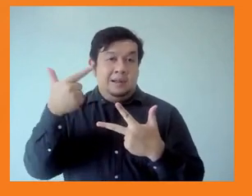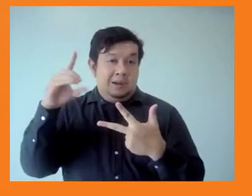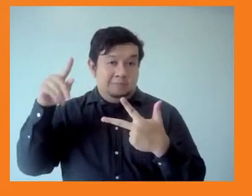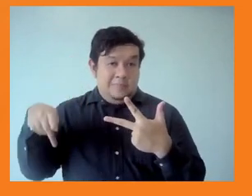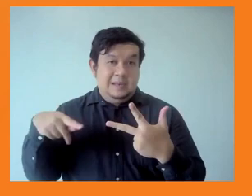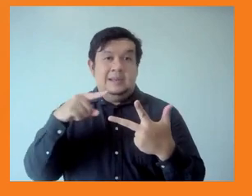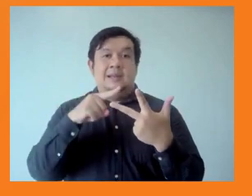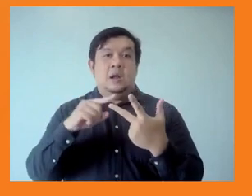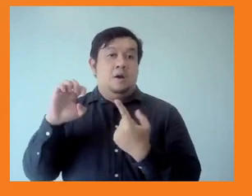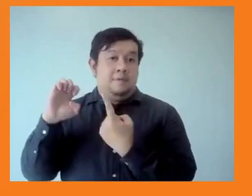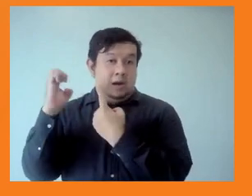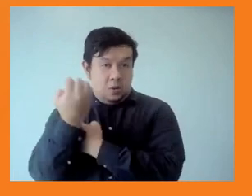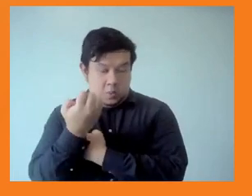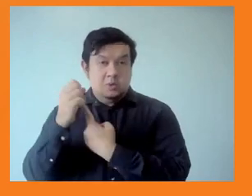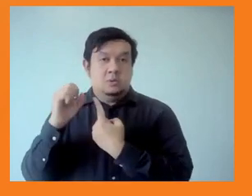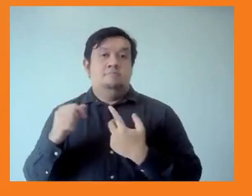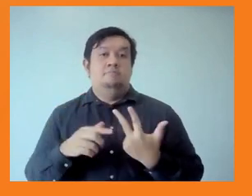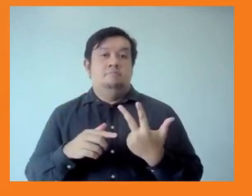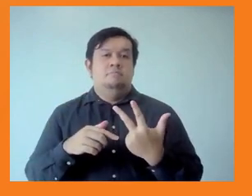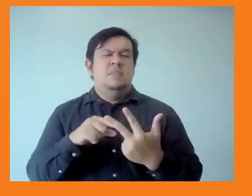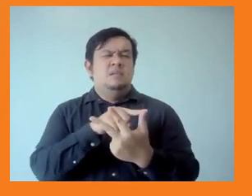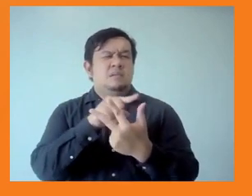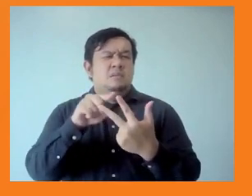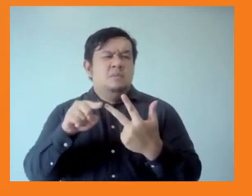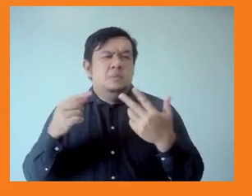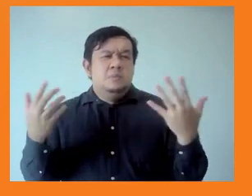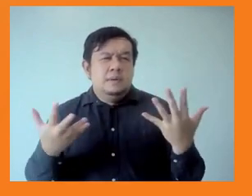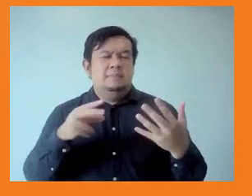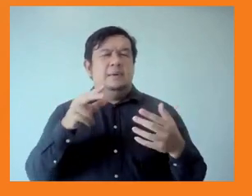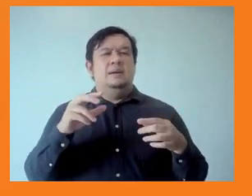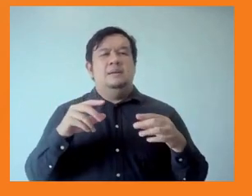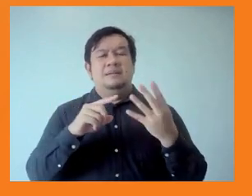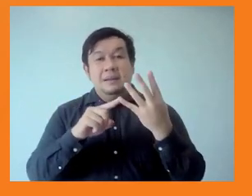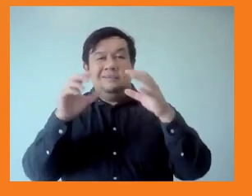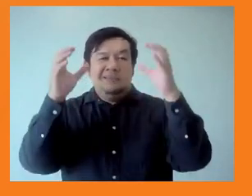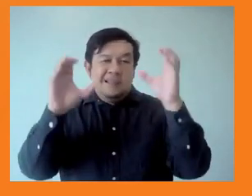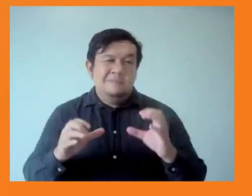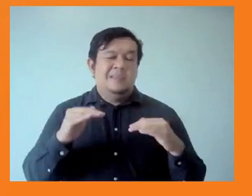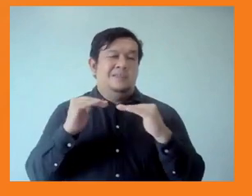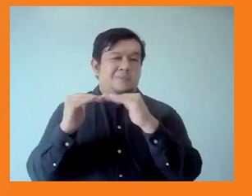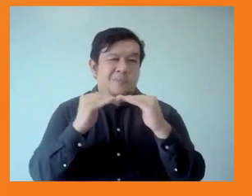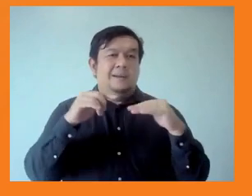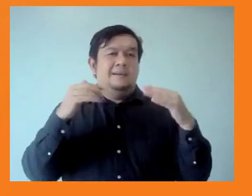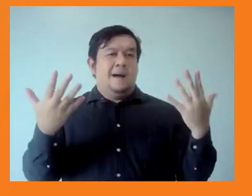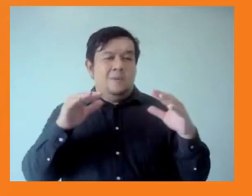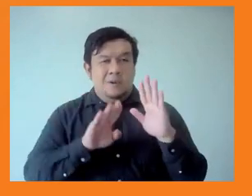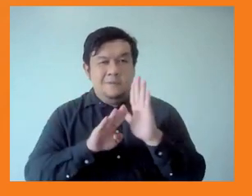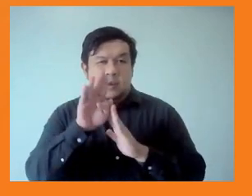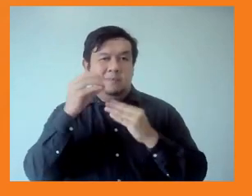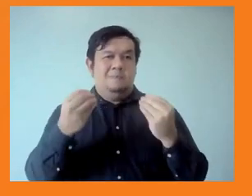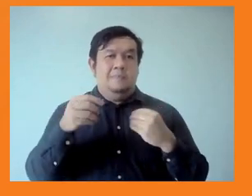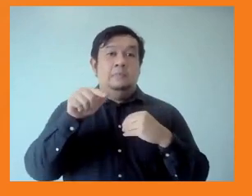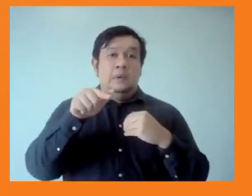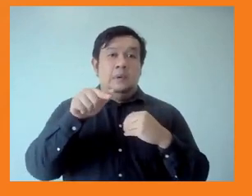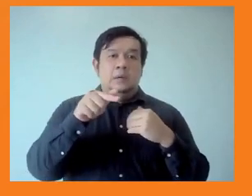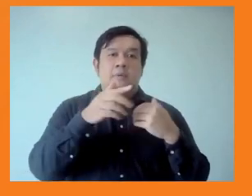climate inequality, political inequality, development inequality, post-colonial inequality. And I think it's been mentioned